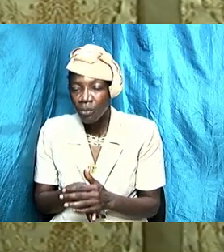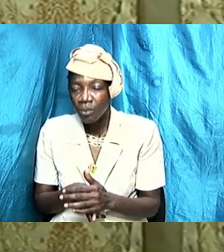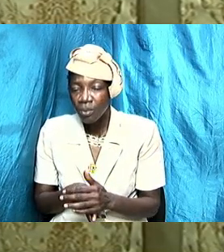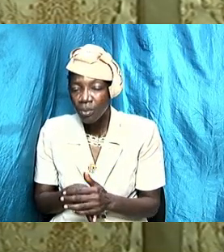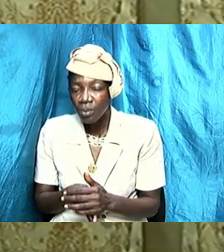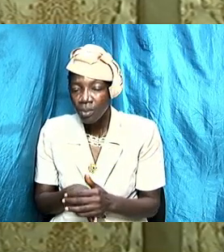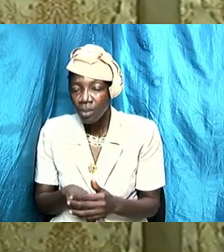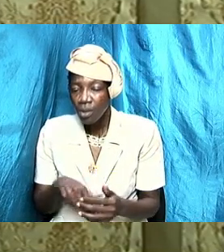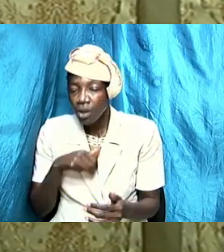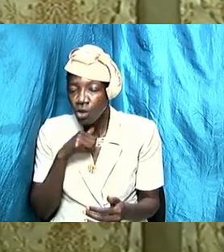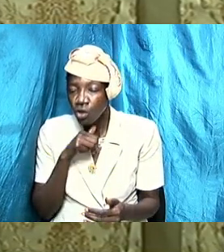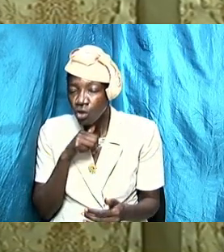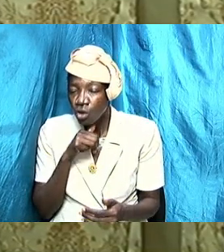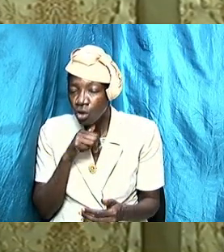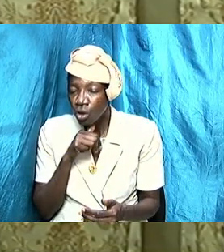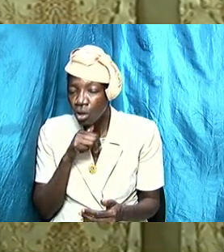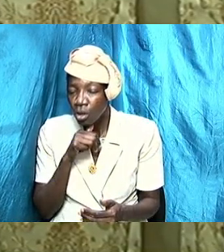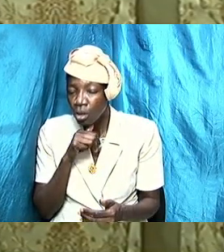unconditional